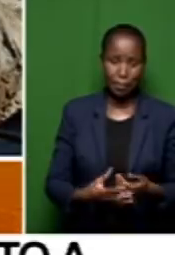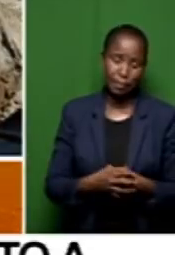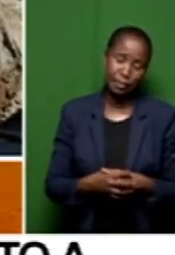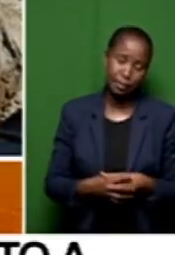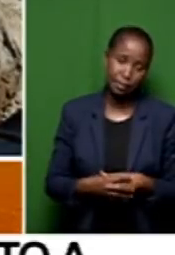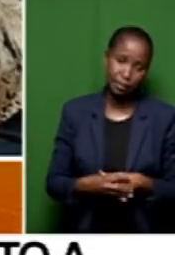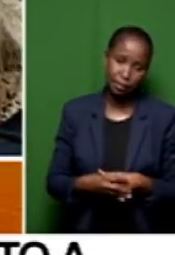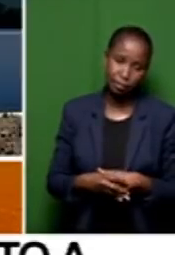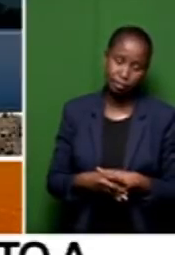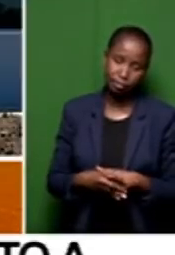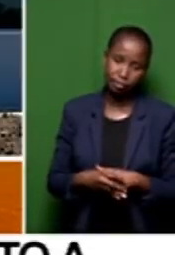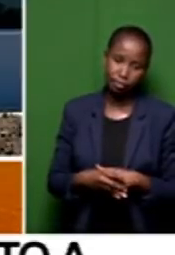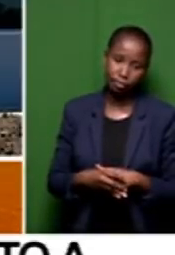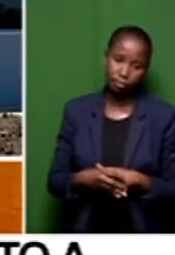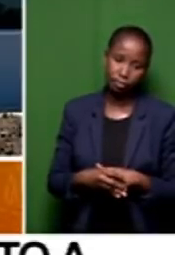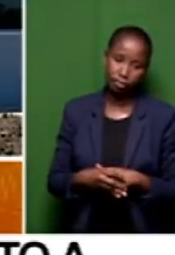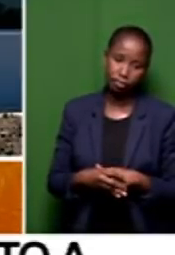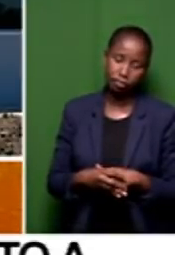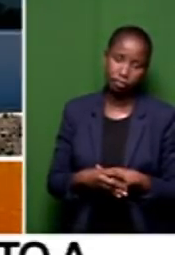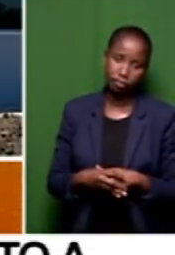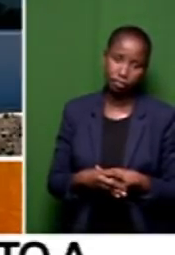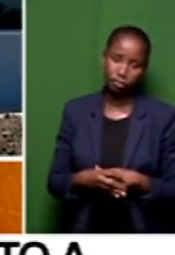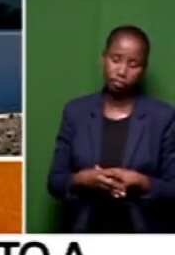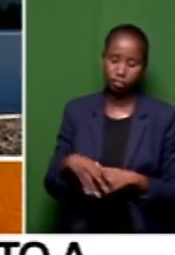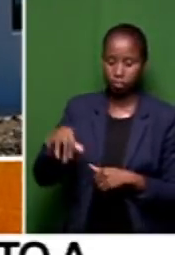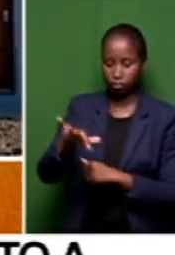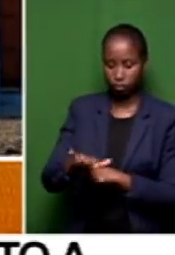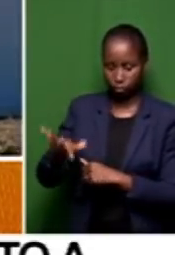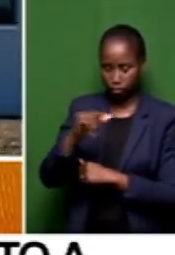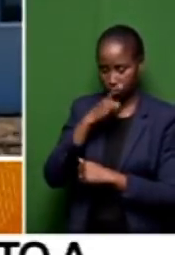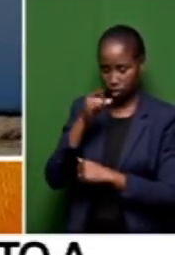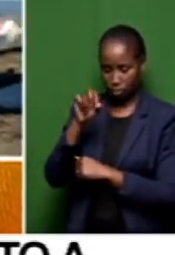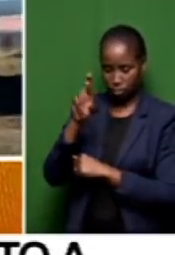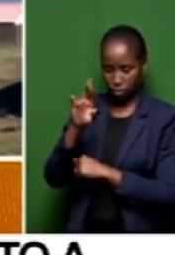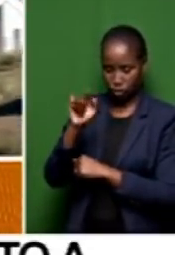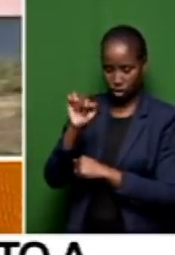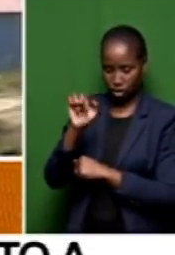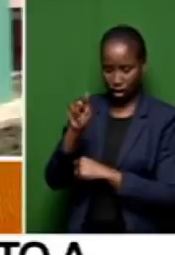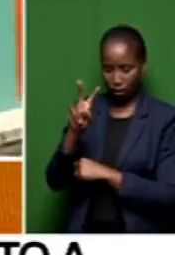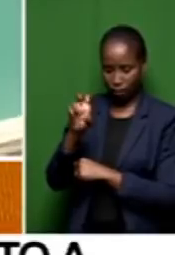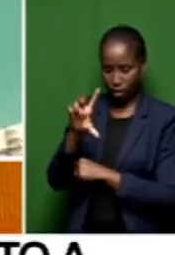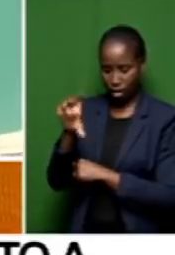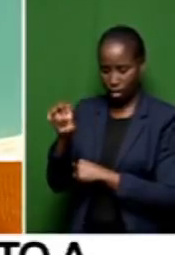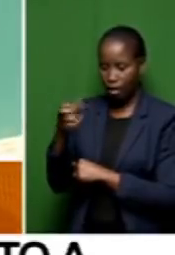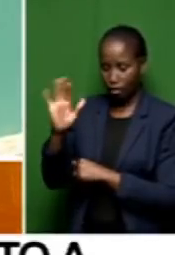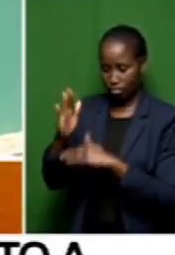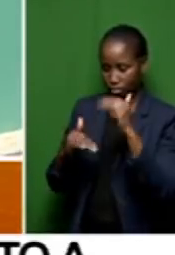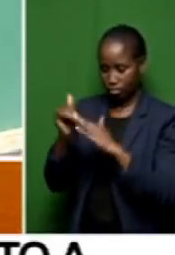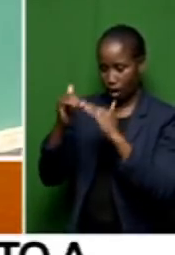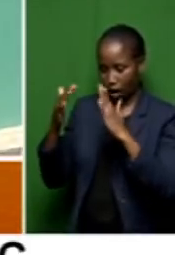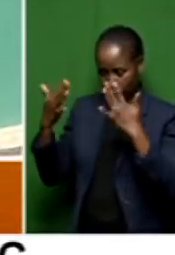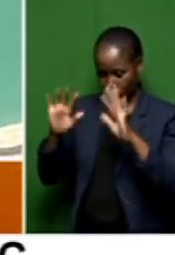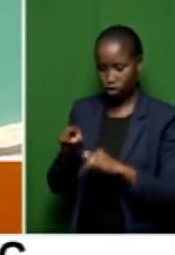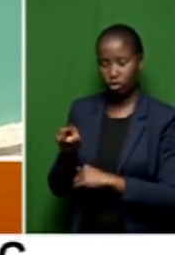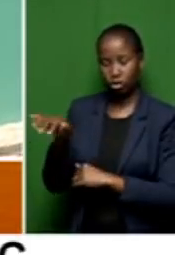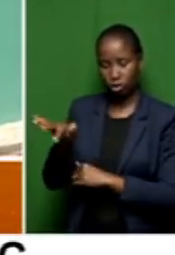I'll In Ristin, in an area called Ristin, we once built houses there. One